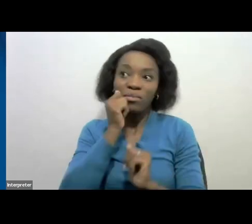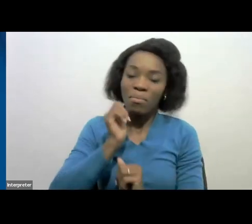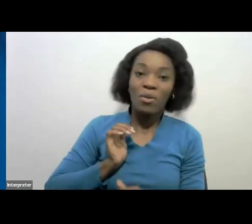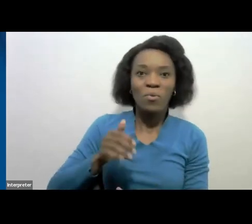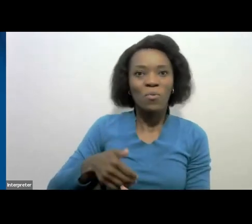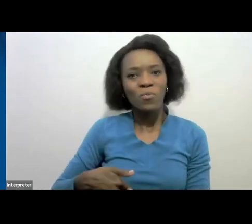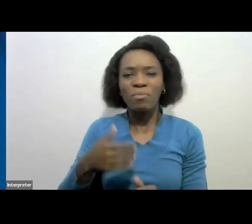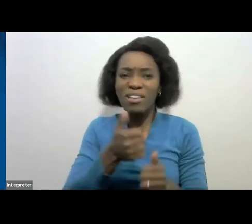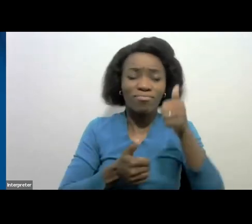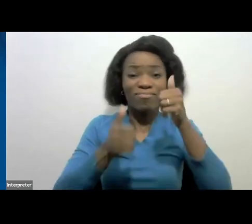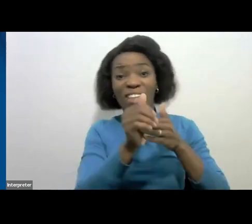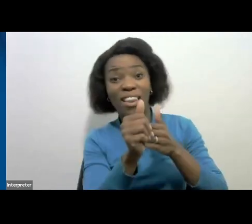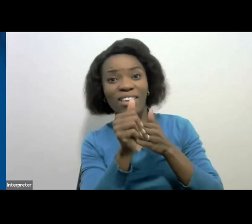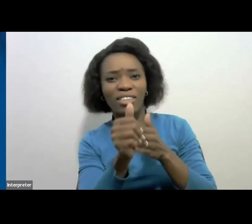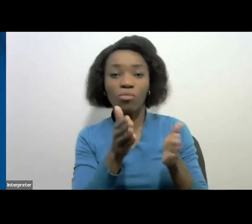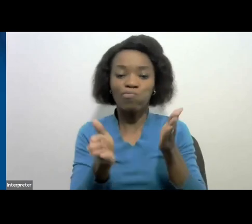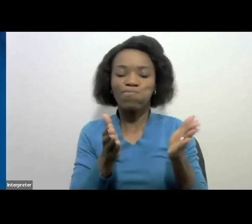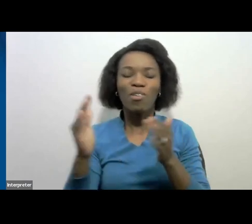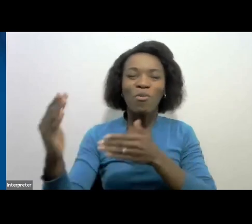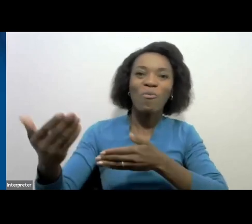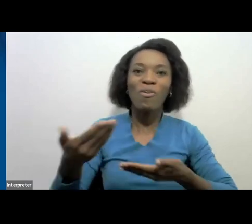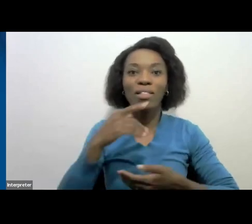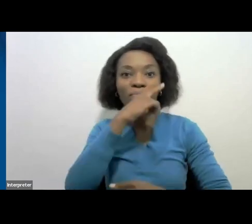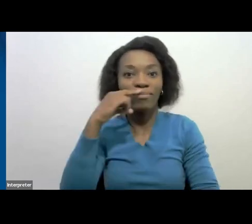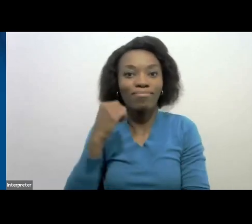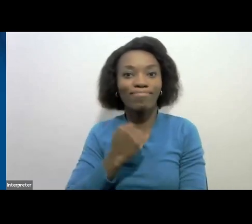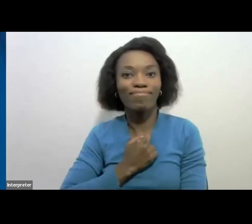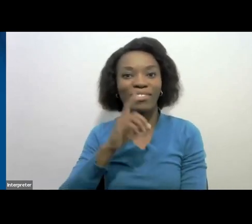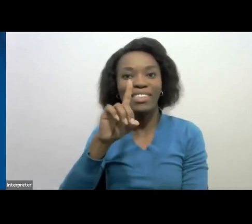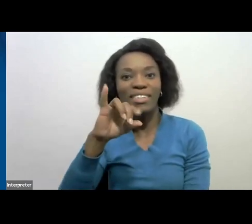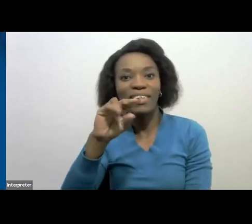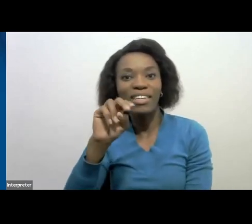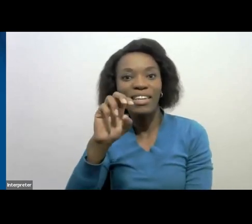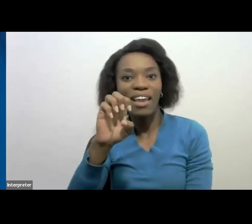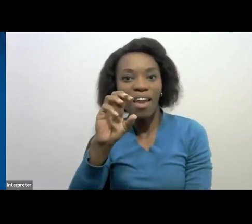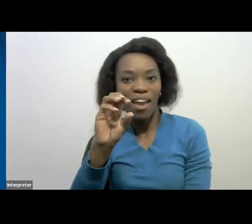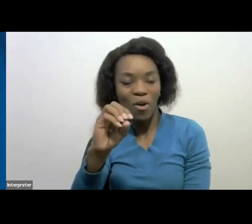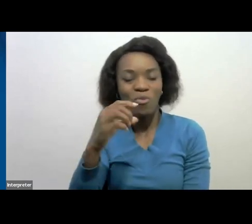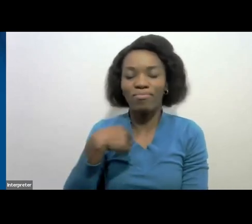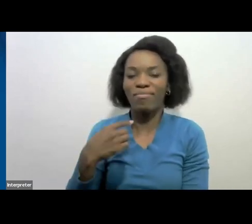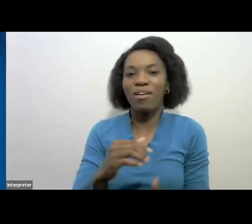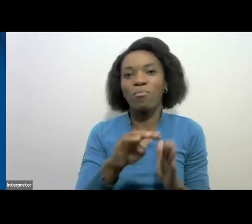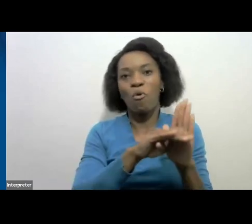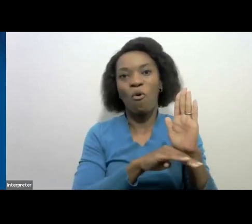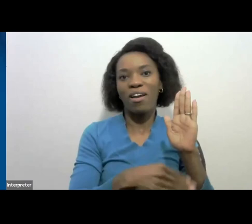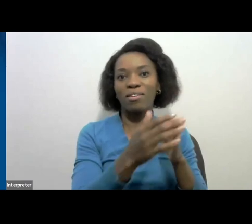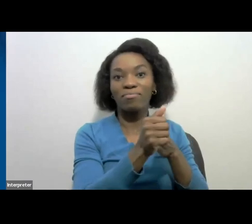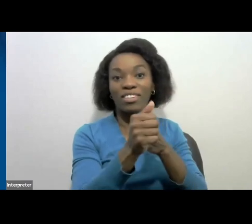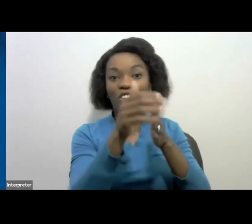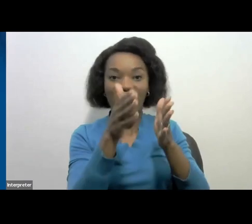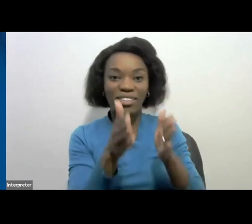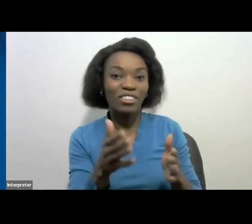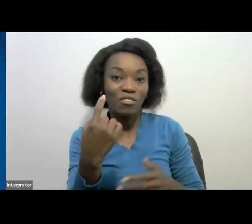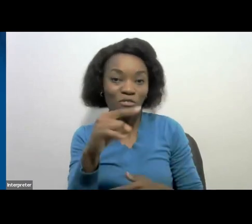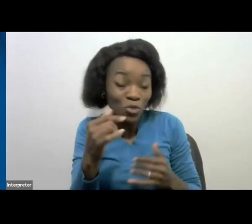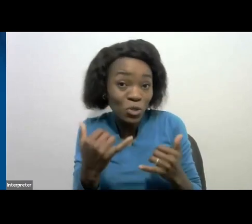welcome. My name is Dineo Tzima, and I will be your program director for today. Today, we have a lot